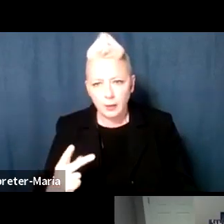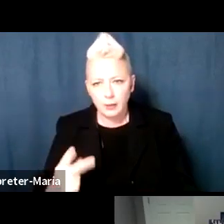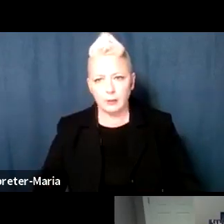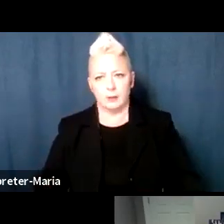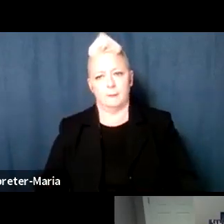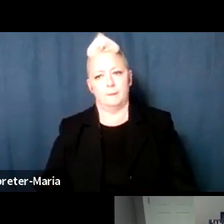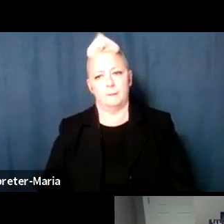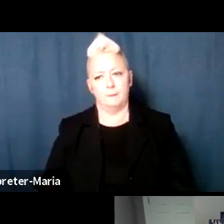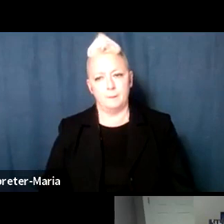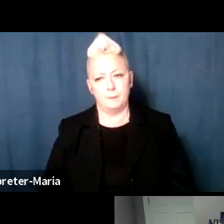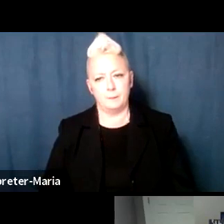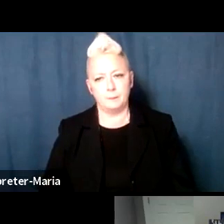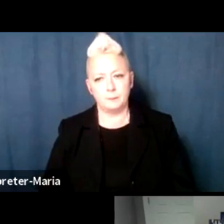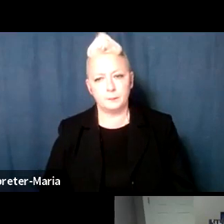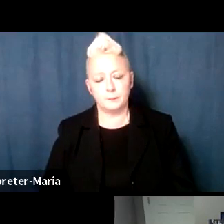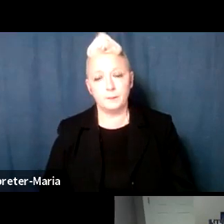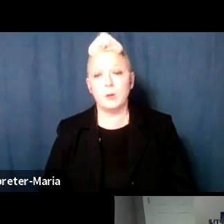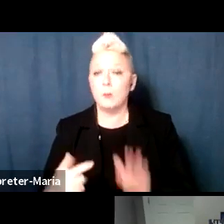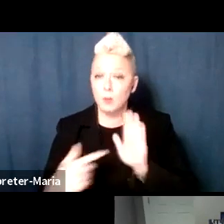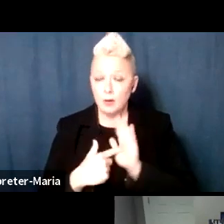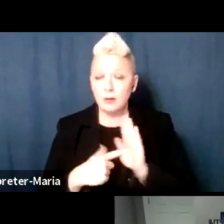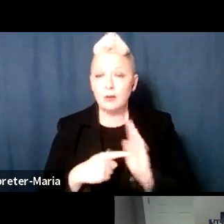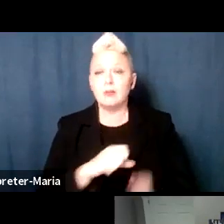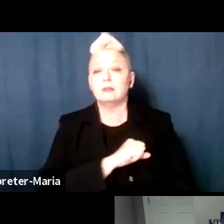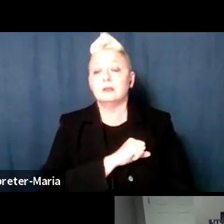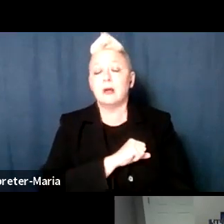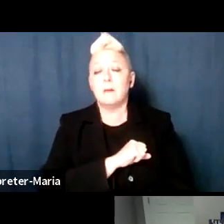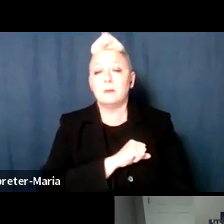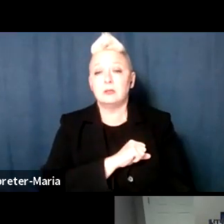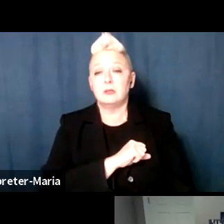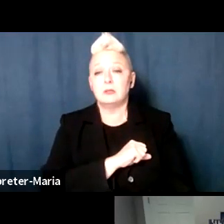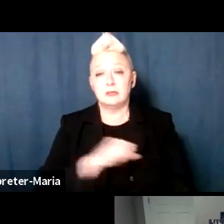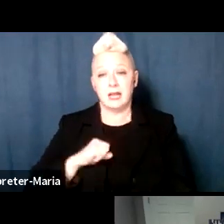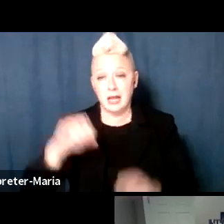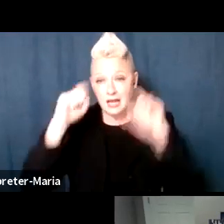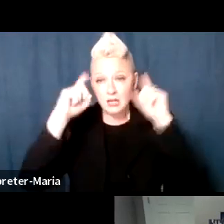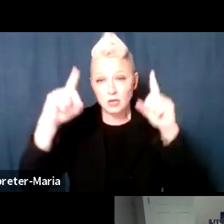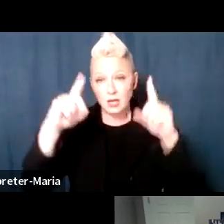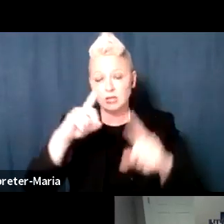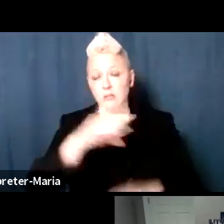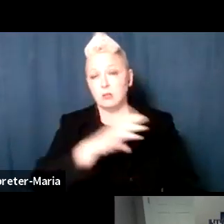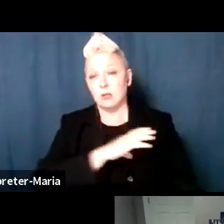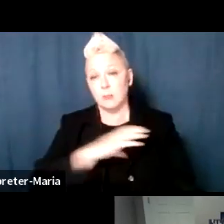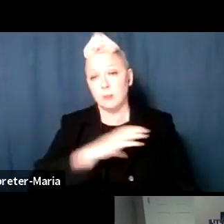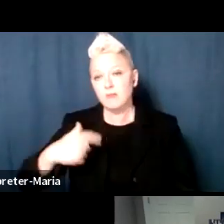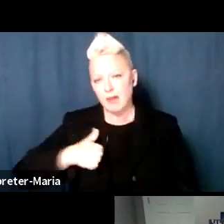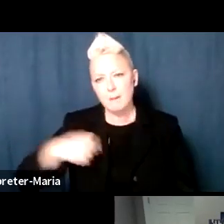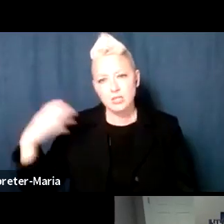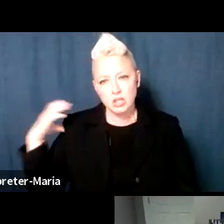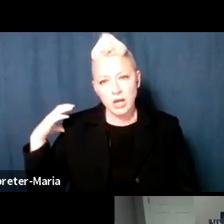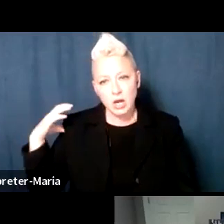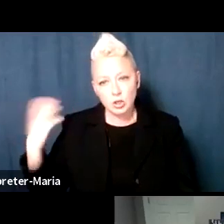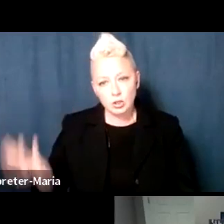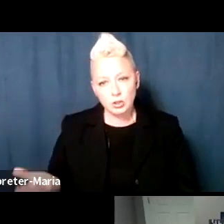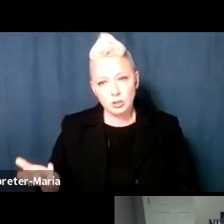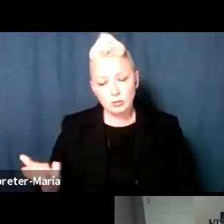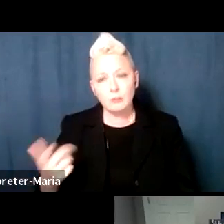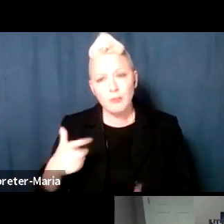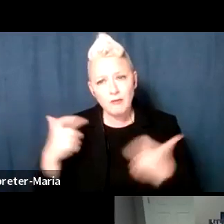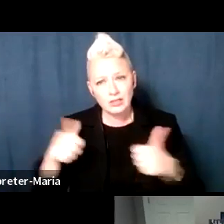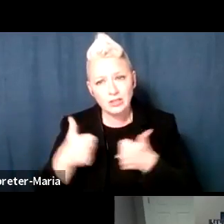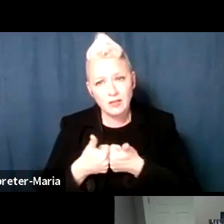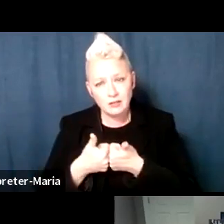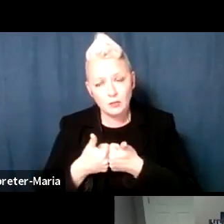I did want to point out that I am chair of the Senate Education Committee, and I believe we have a challenge in front of us to